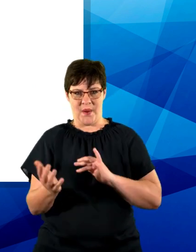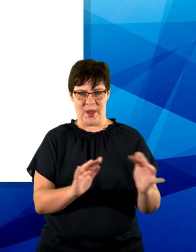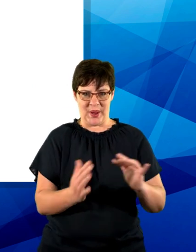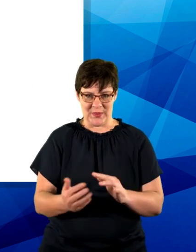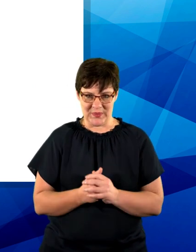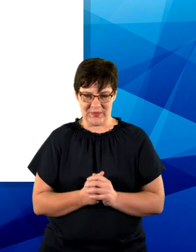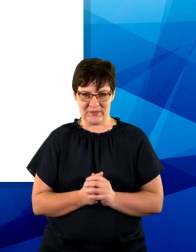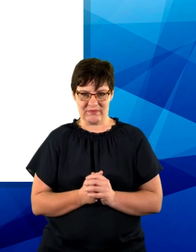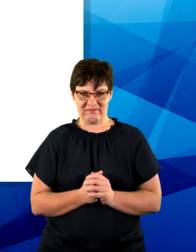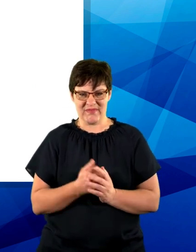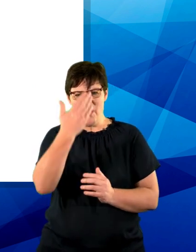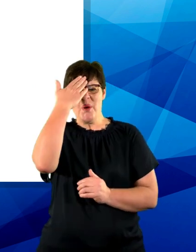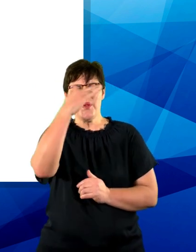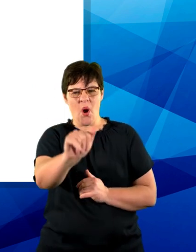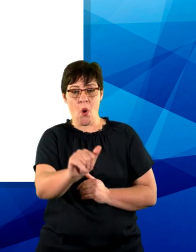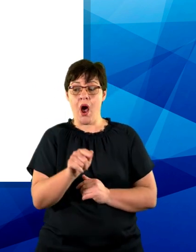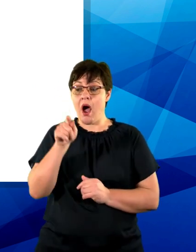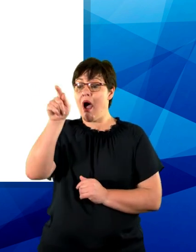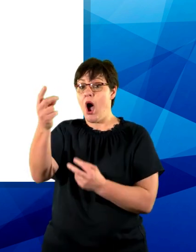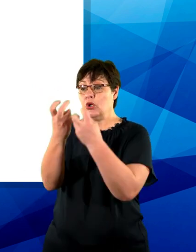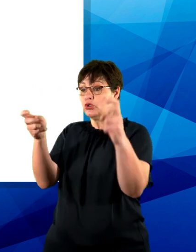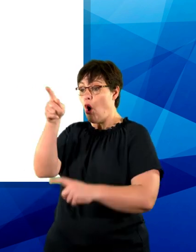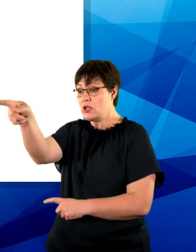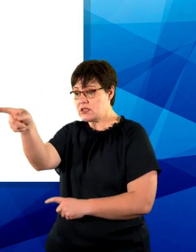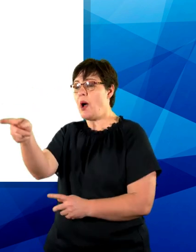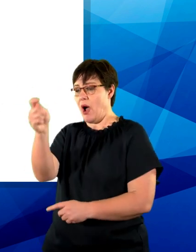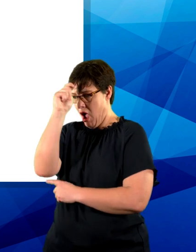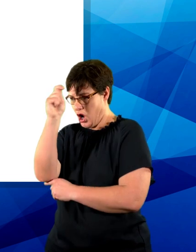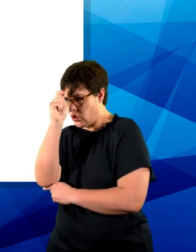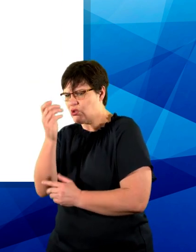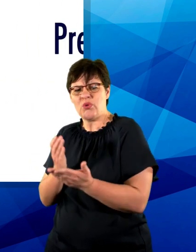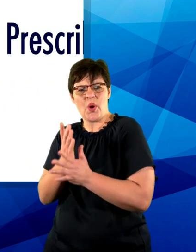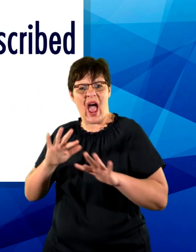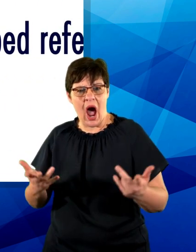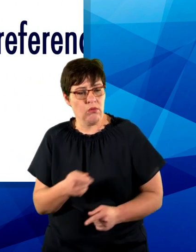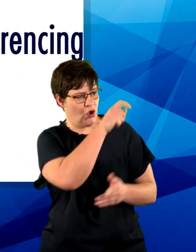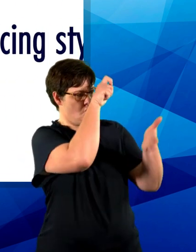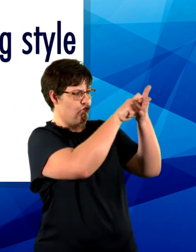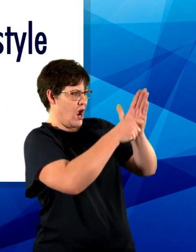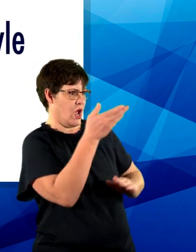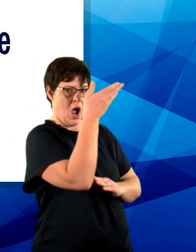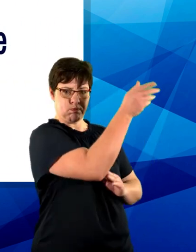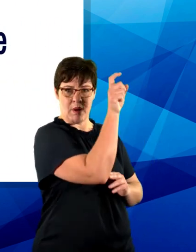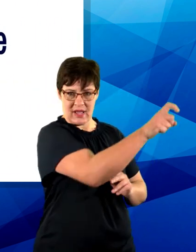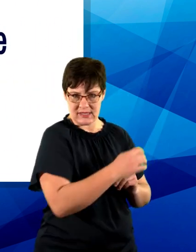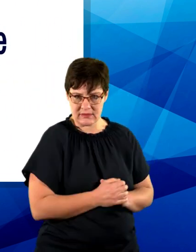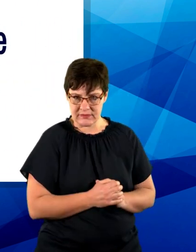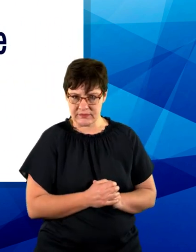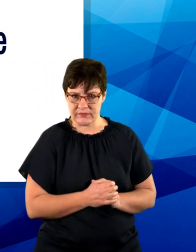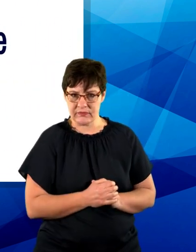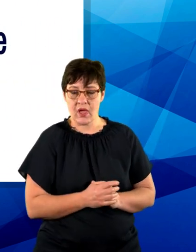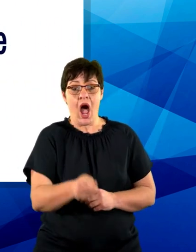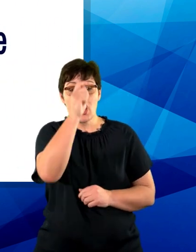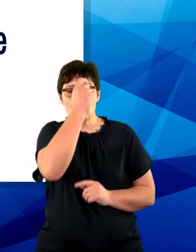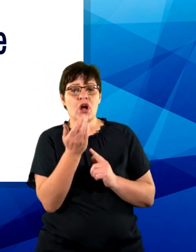By now you know that you always have to acknowledge the sources you used in your academic writing. The way in which you present